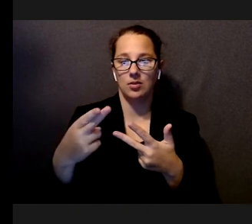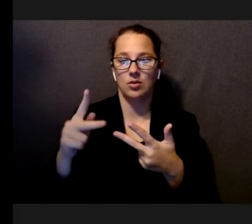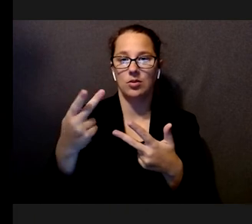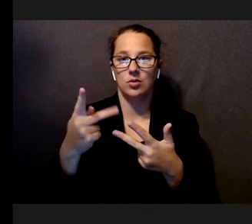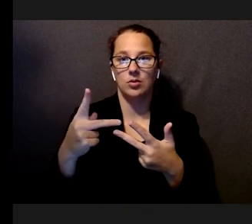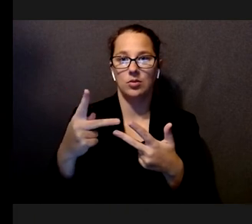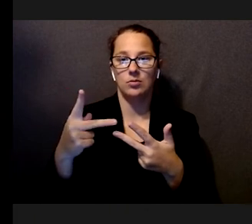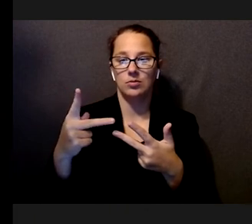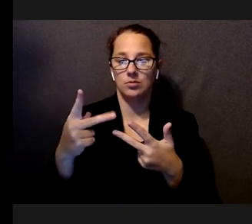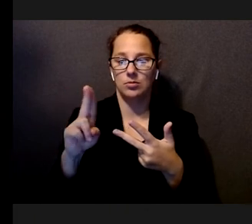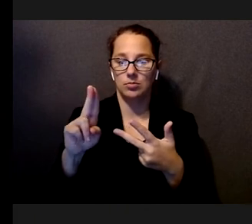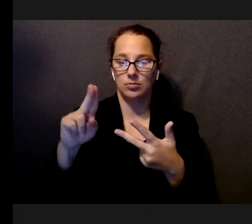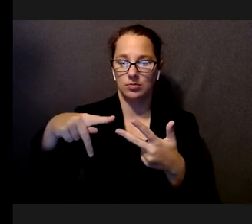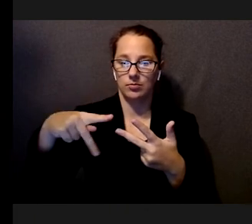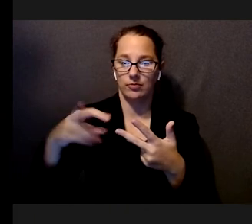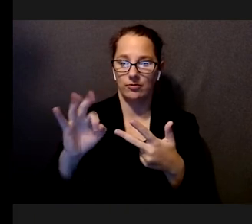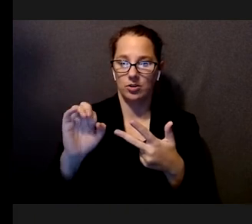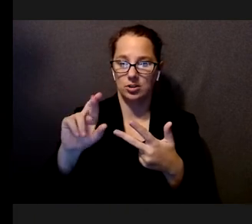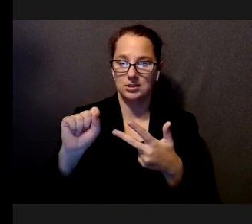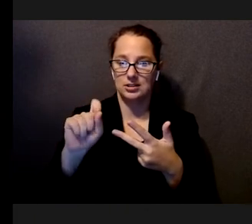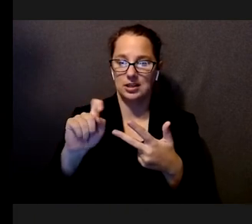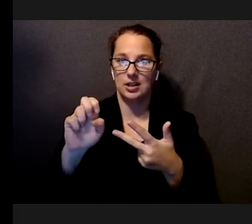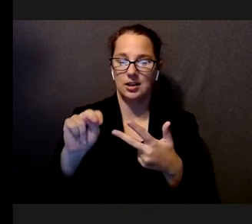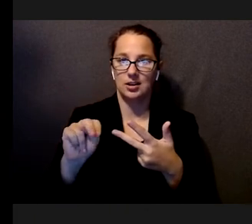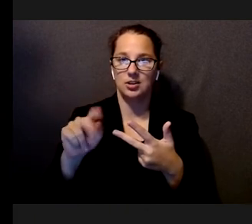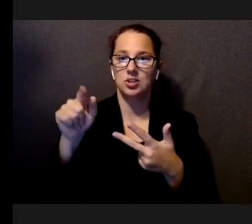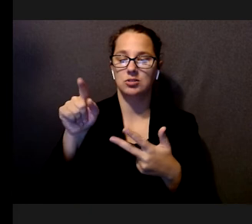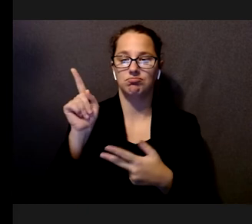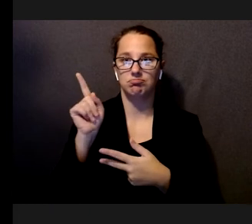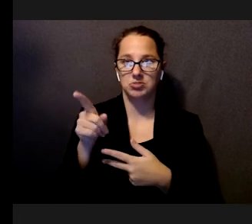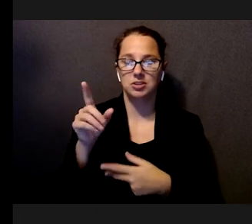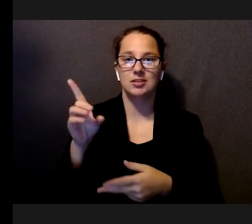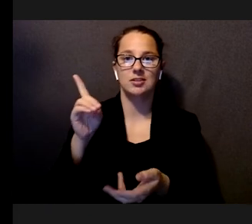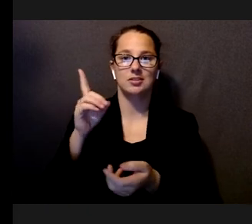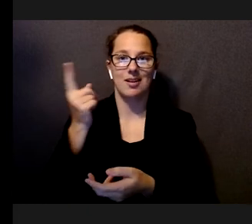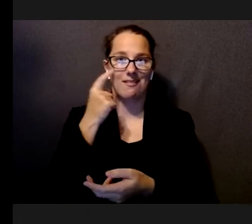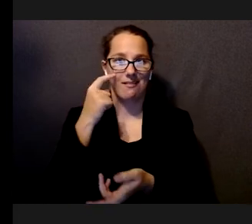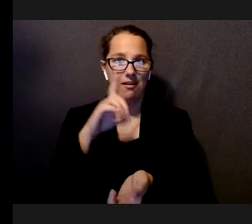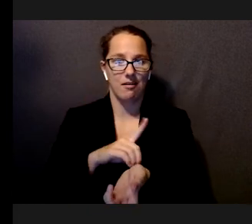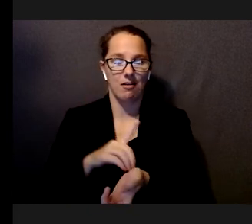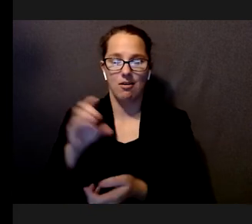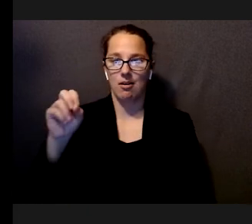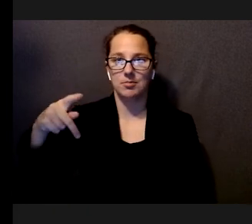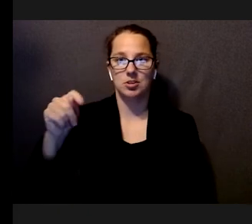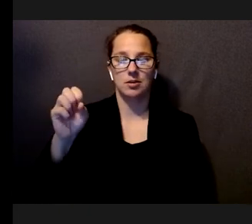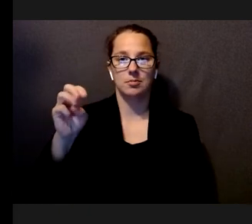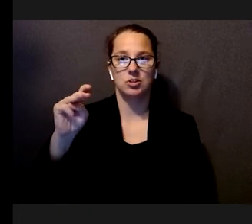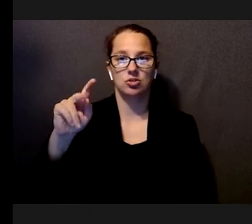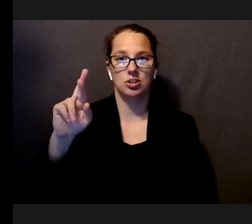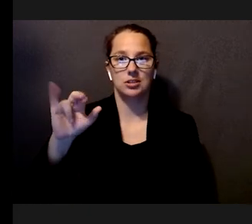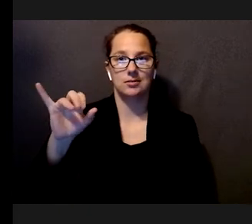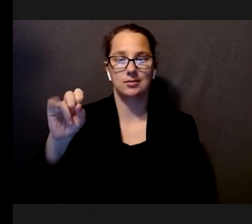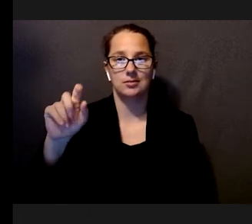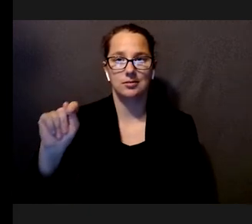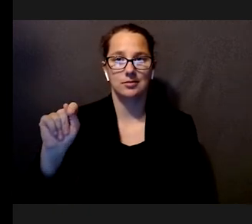optometrist, and she was consulting with our group and helping in all kinds of ways, especially in